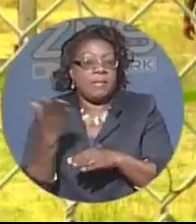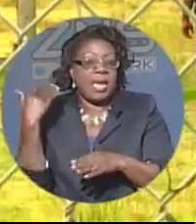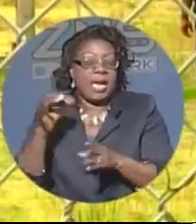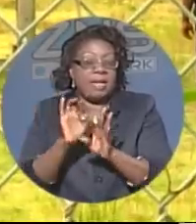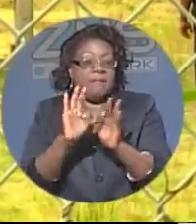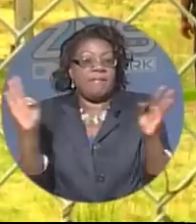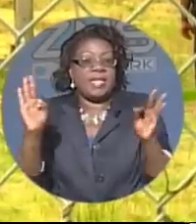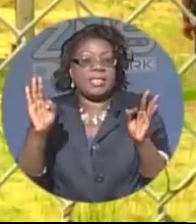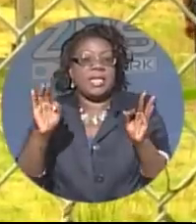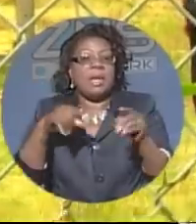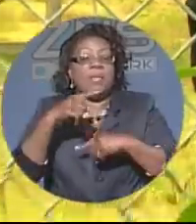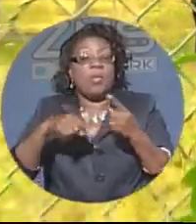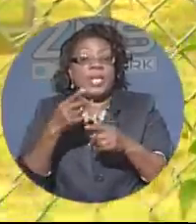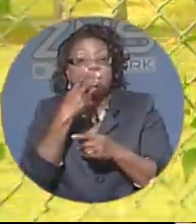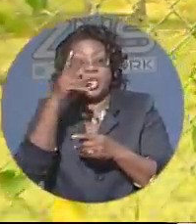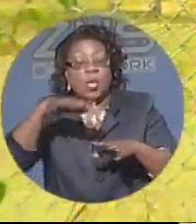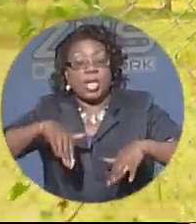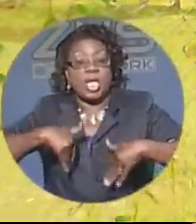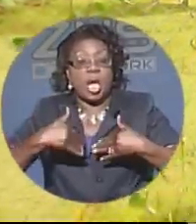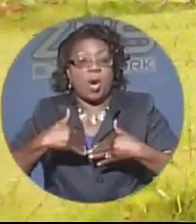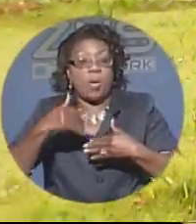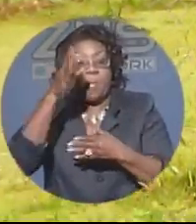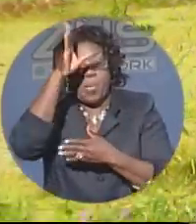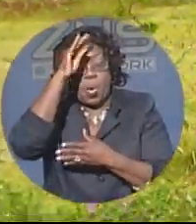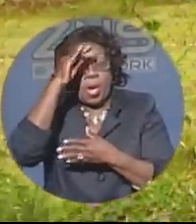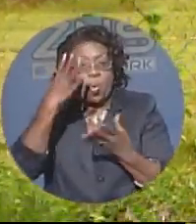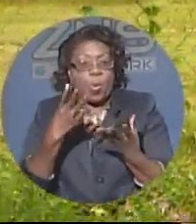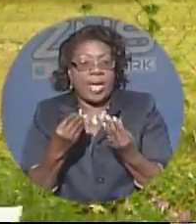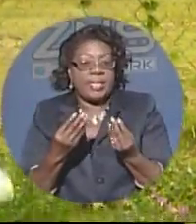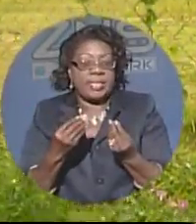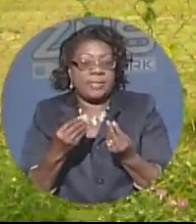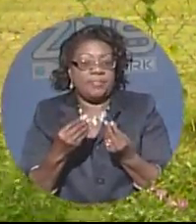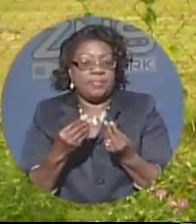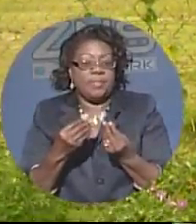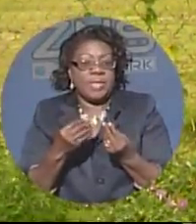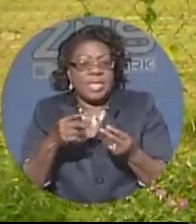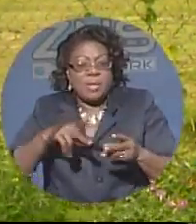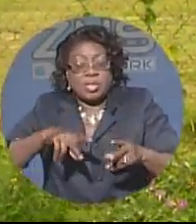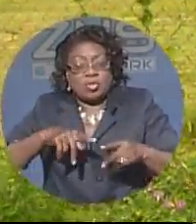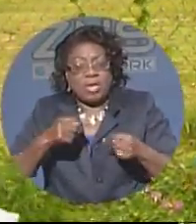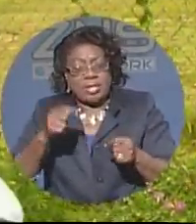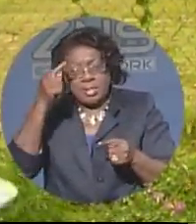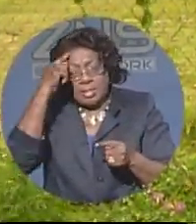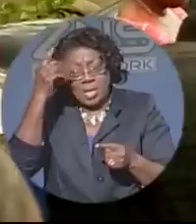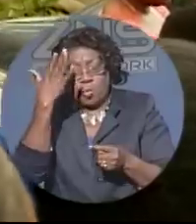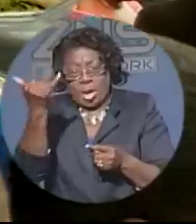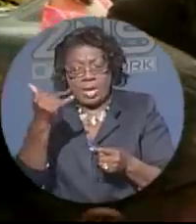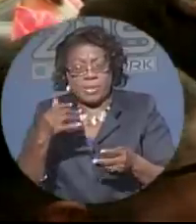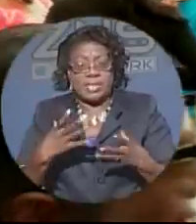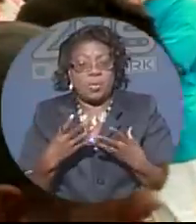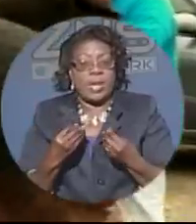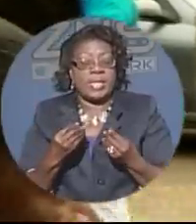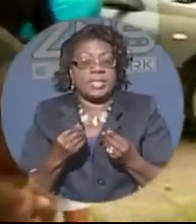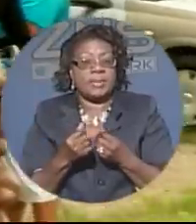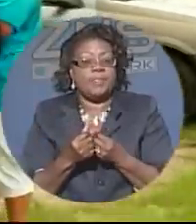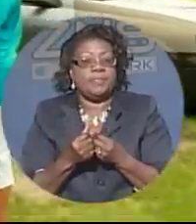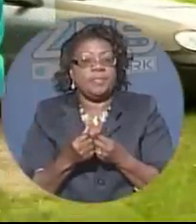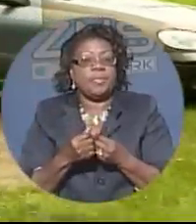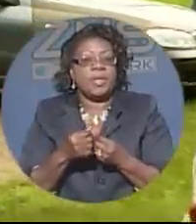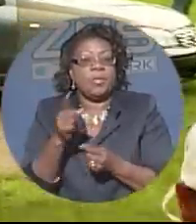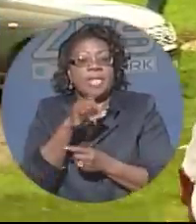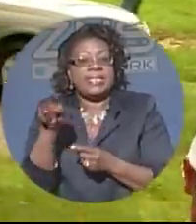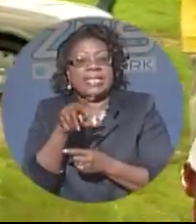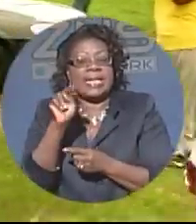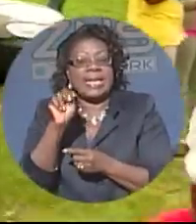when I saw the young boy wet I was trying to figure out how he got all wet up. Well ZNS